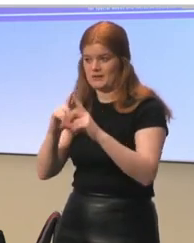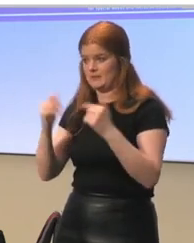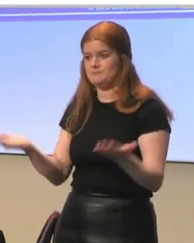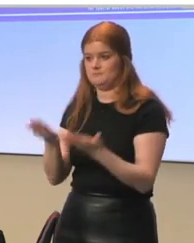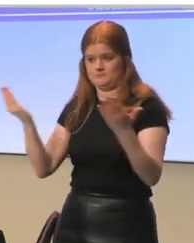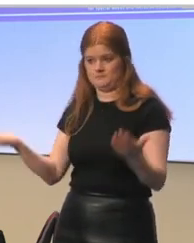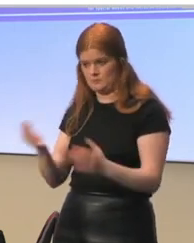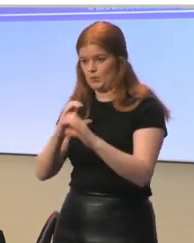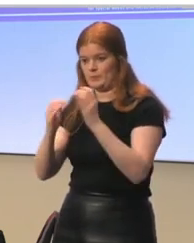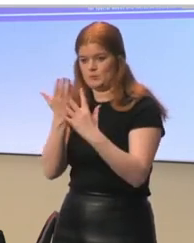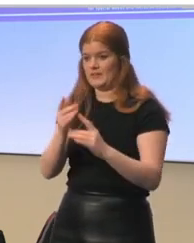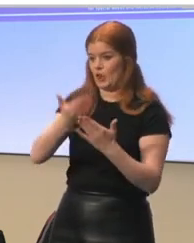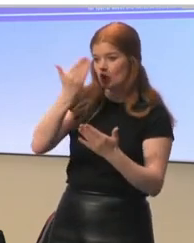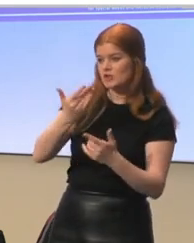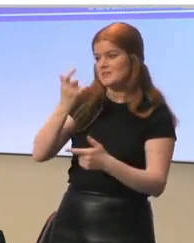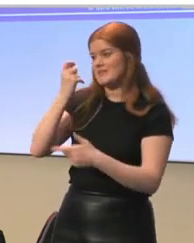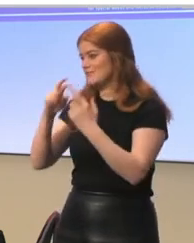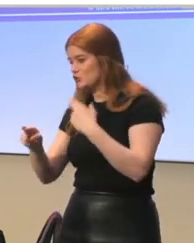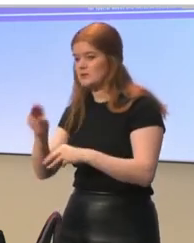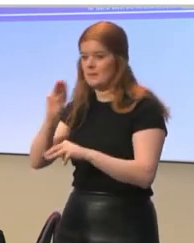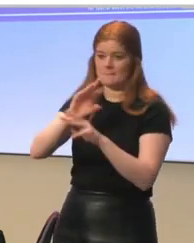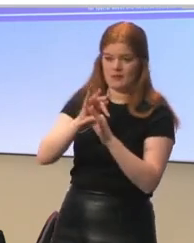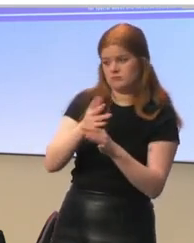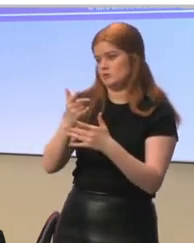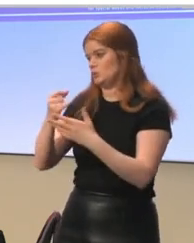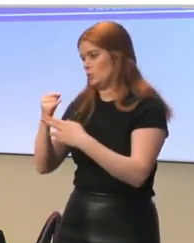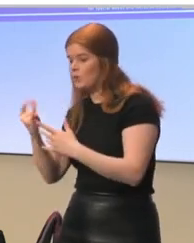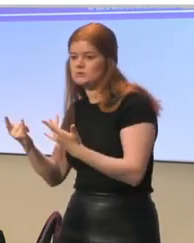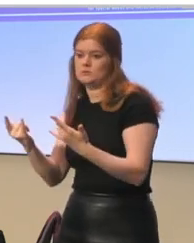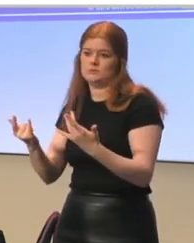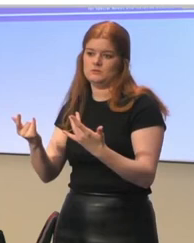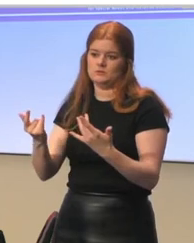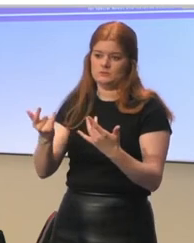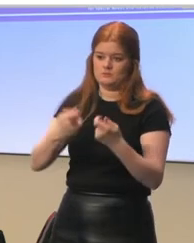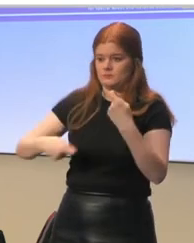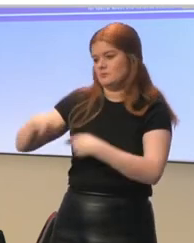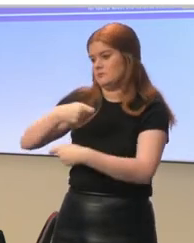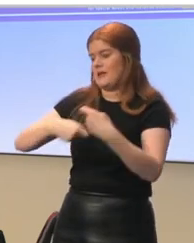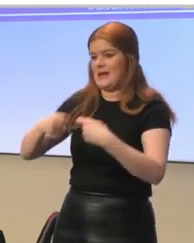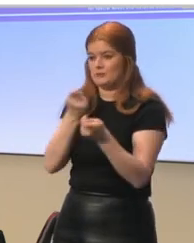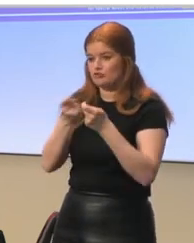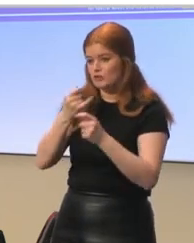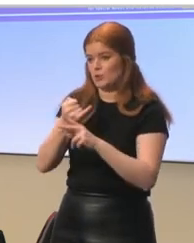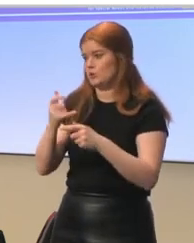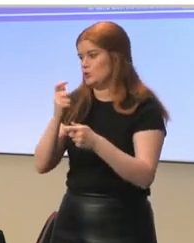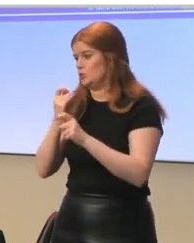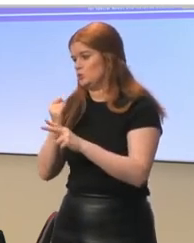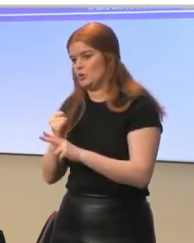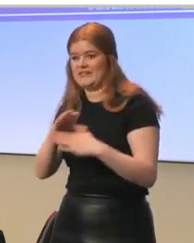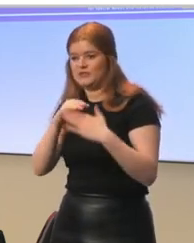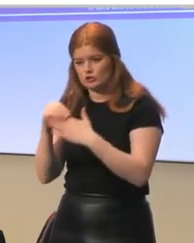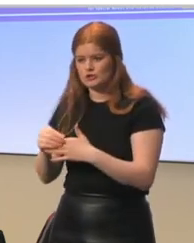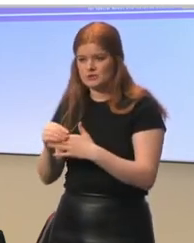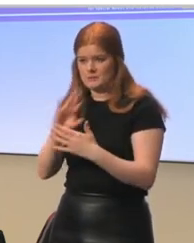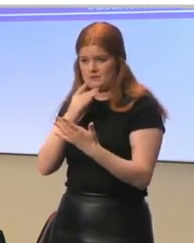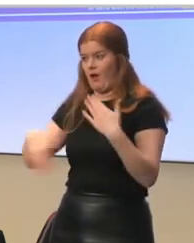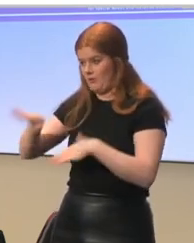communication between learners and teachers, parents and schools, ministries and schools or school leaders. So, it is really